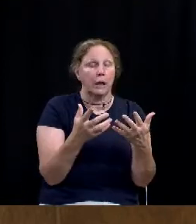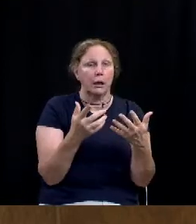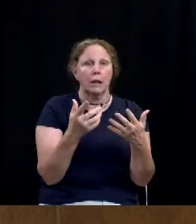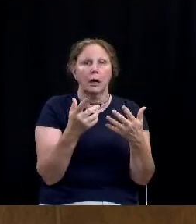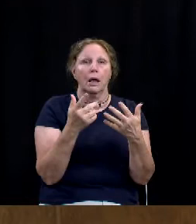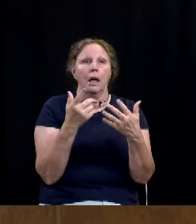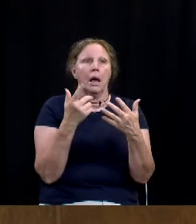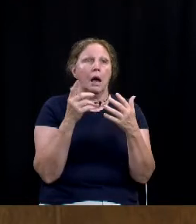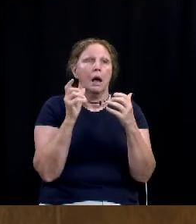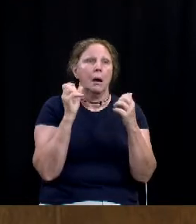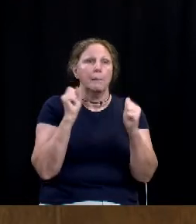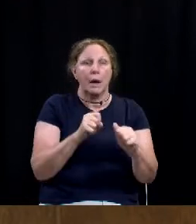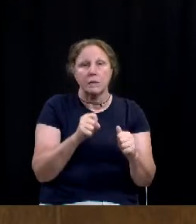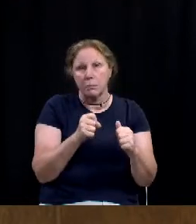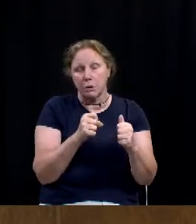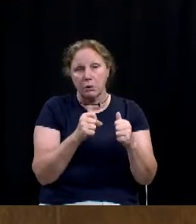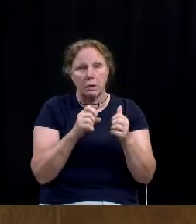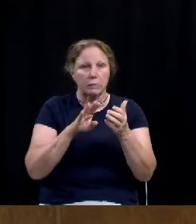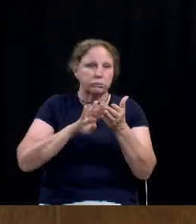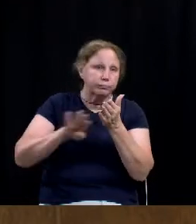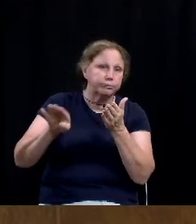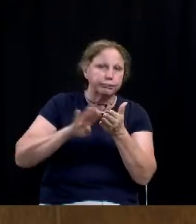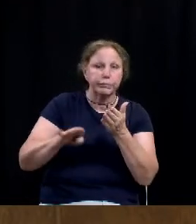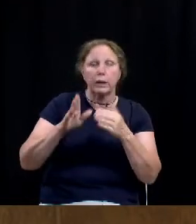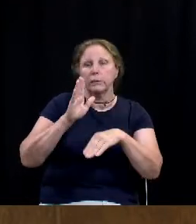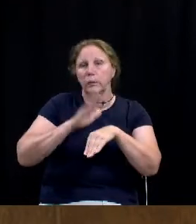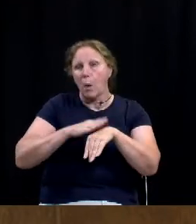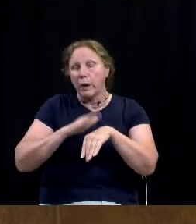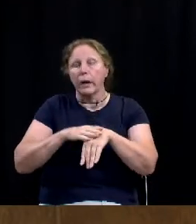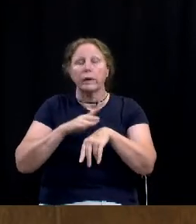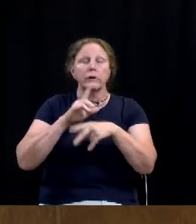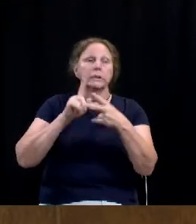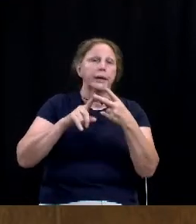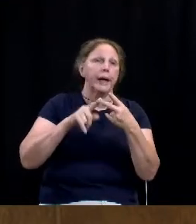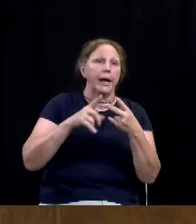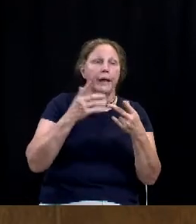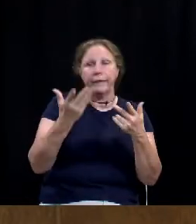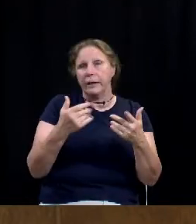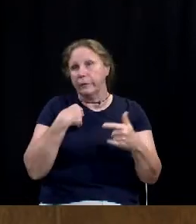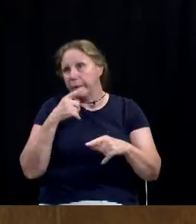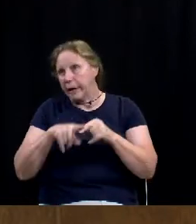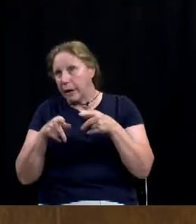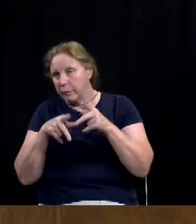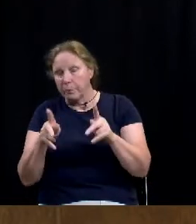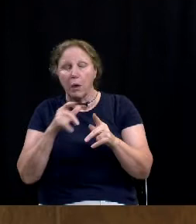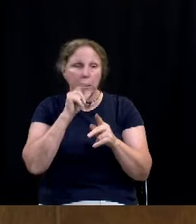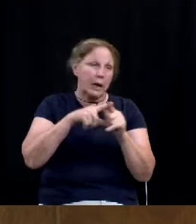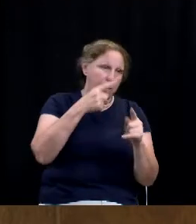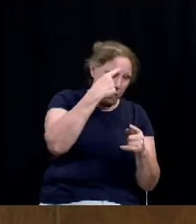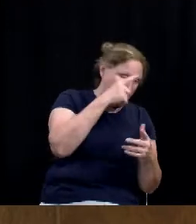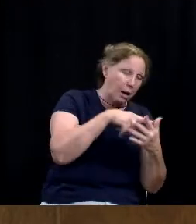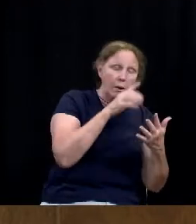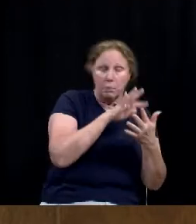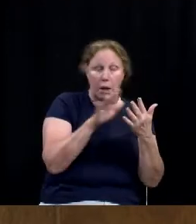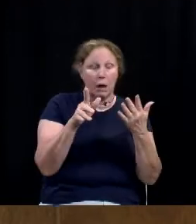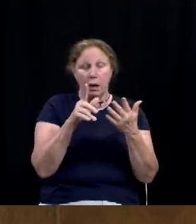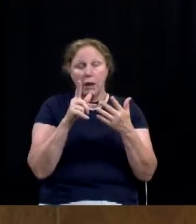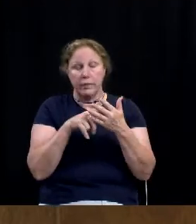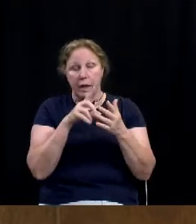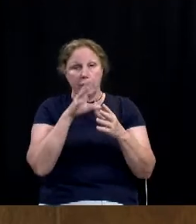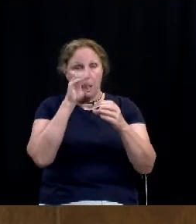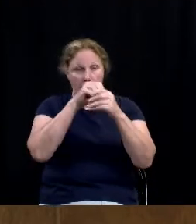exceptions and exemptions and caveats and carve-outs within the policy that we've created and that it is